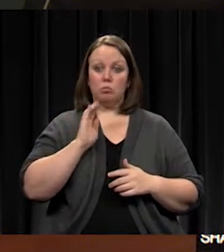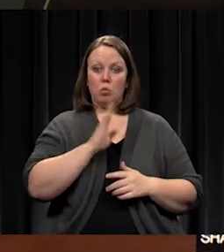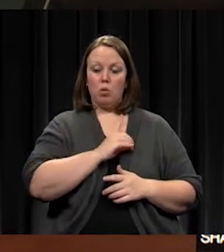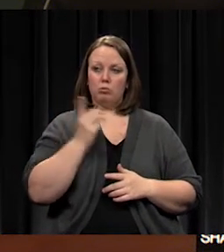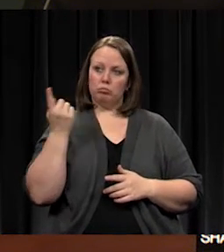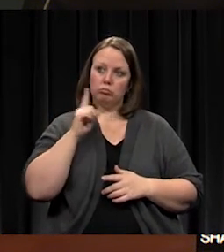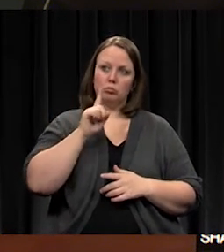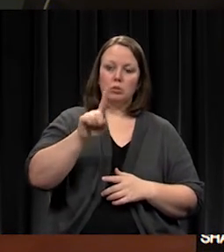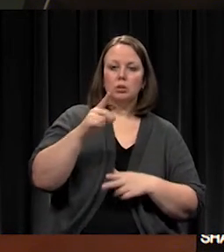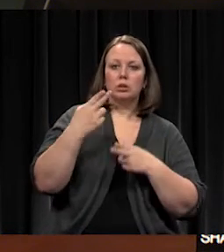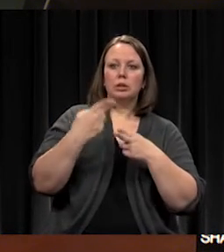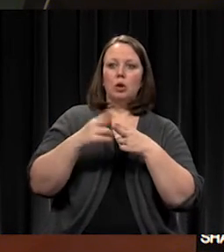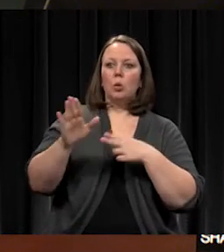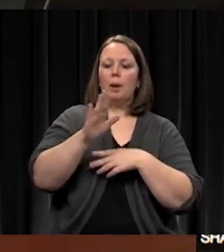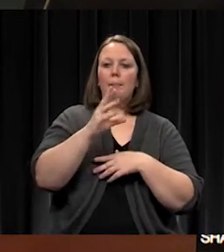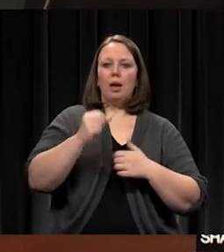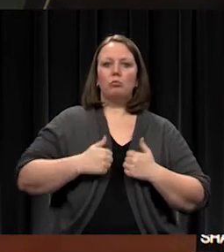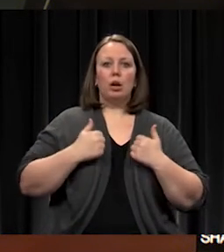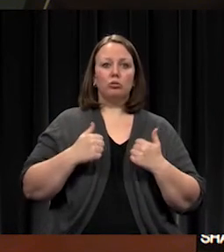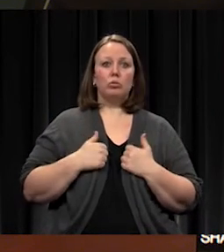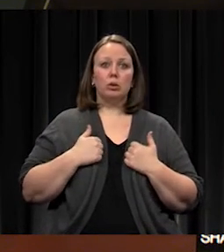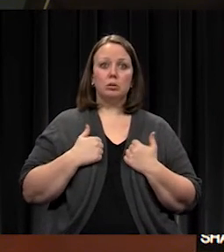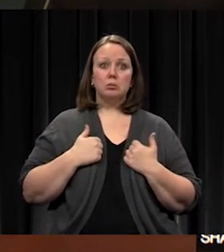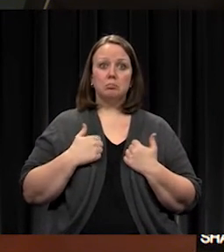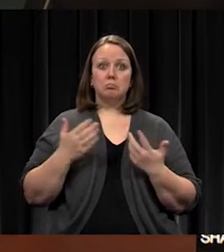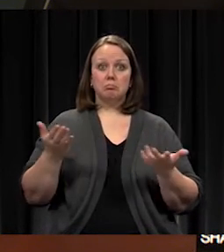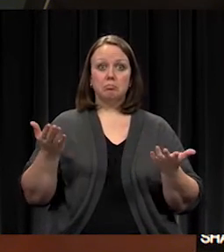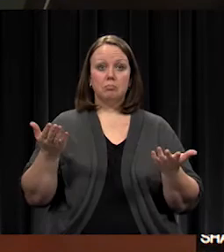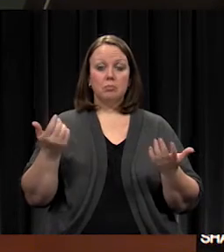Is there anybody here this evening who like to address the board?